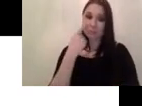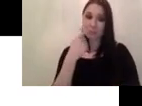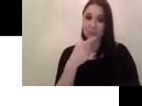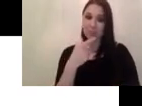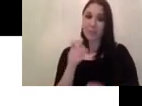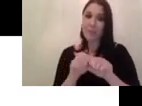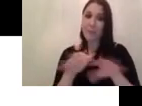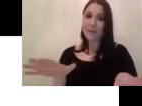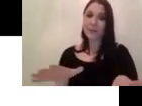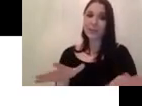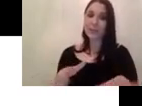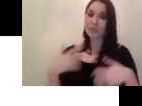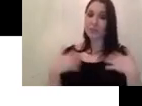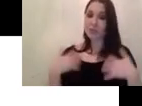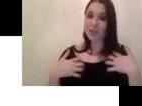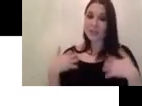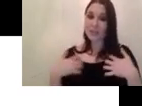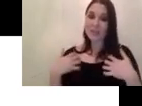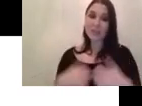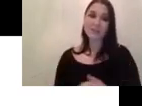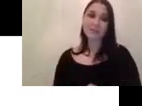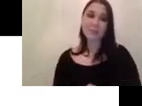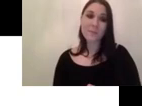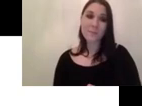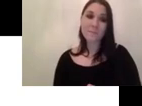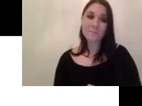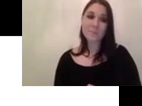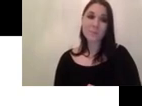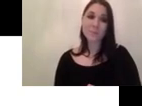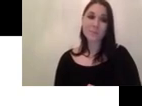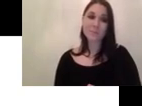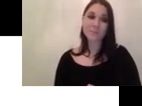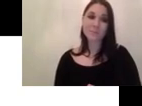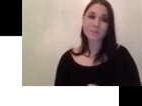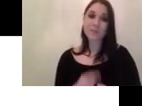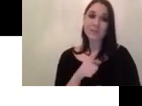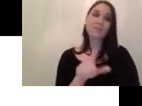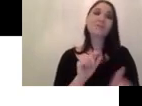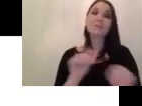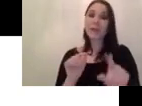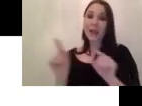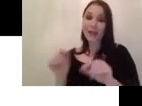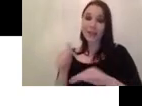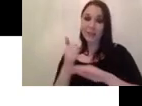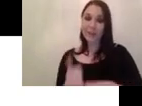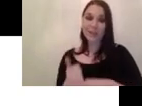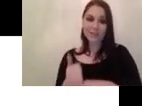um based this is based on the fcos framework and